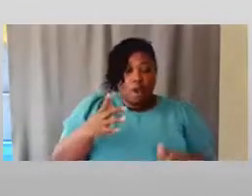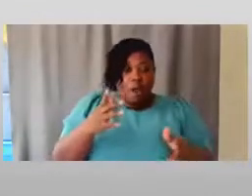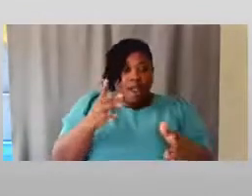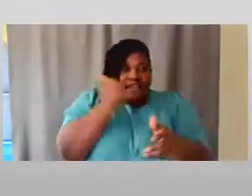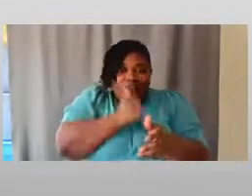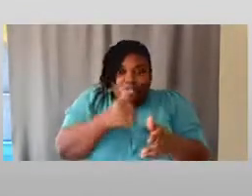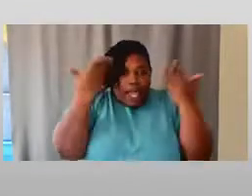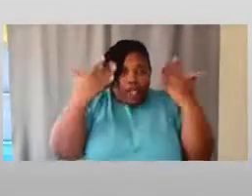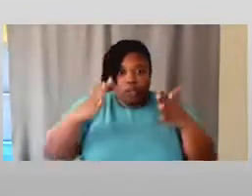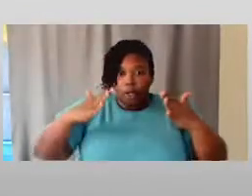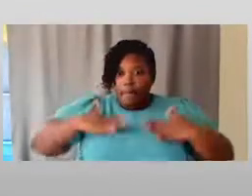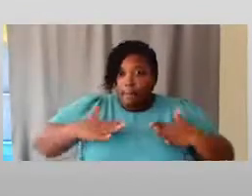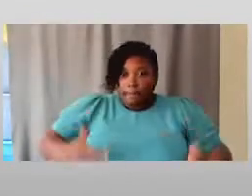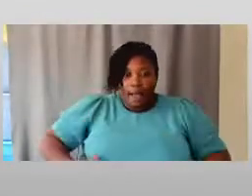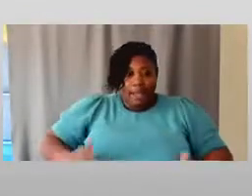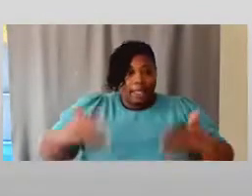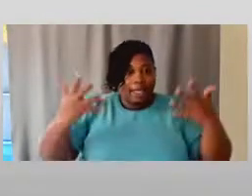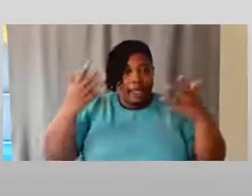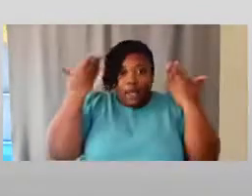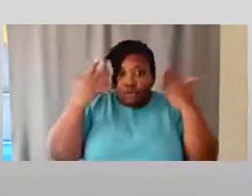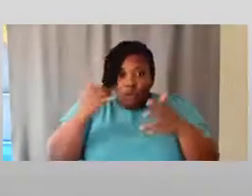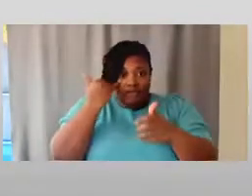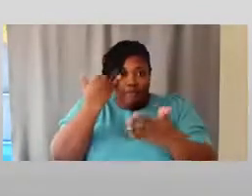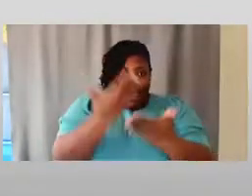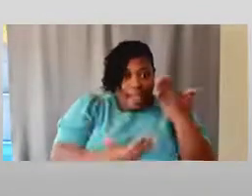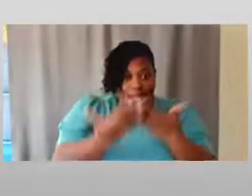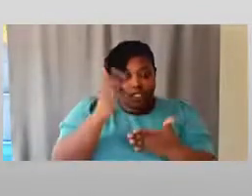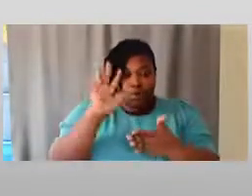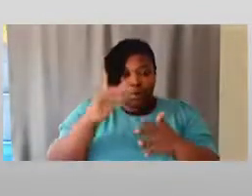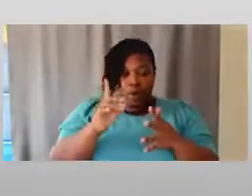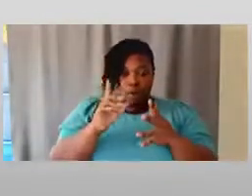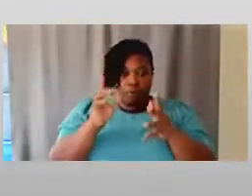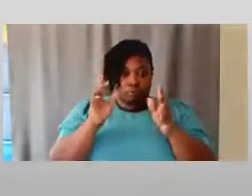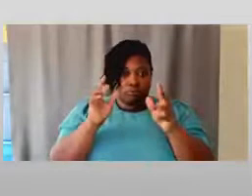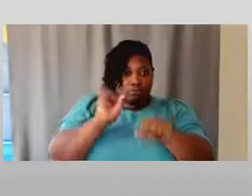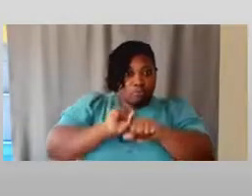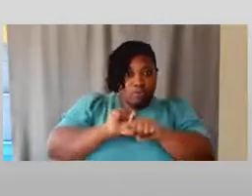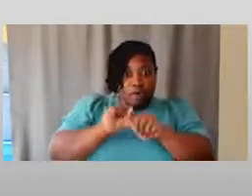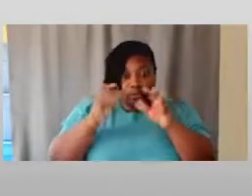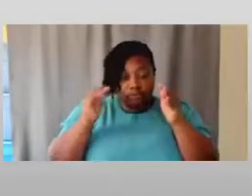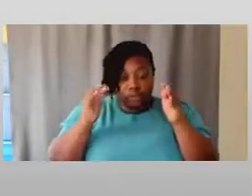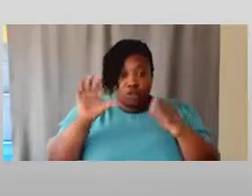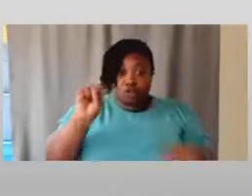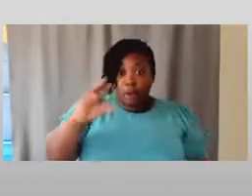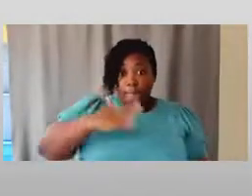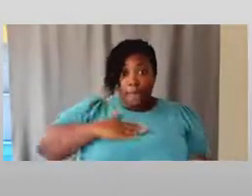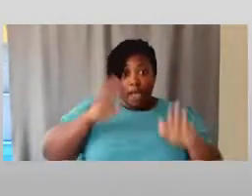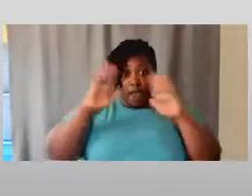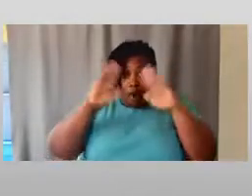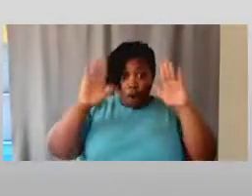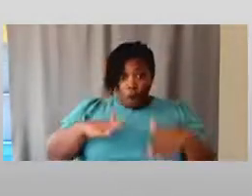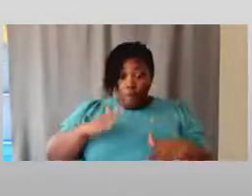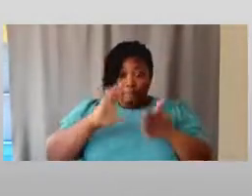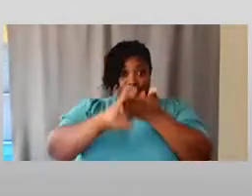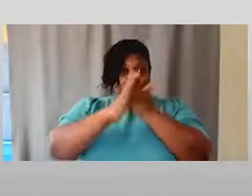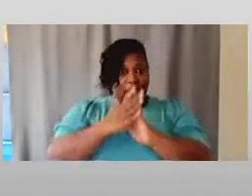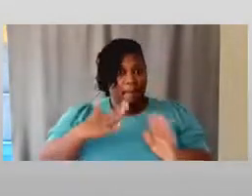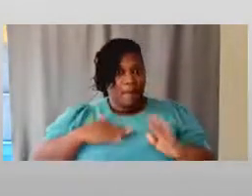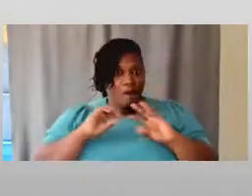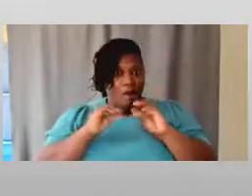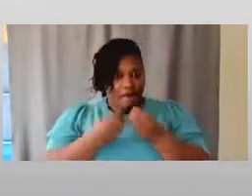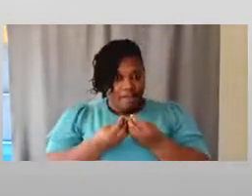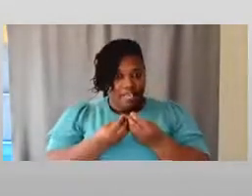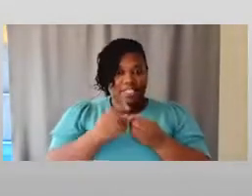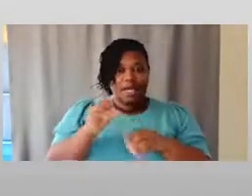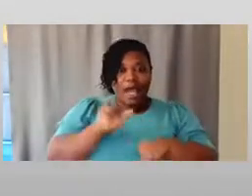is going to be. I don't know if my hands are going to cooperate. And so my home has become my office. You know, I work exclusively